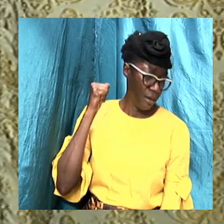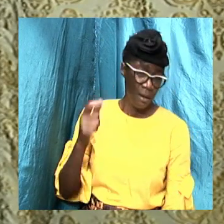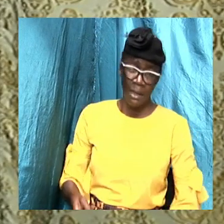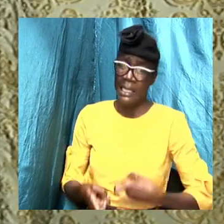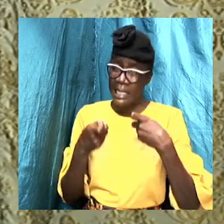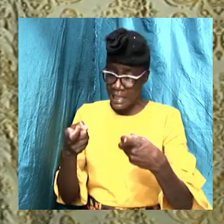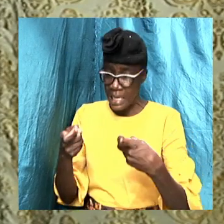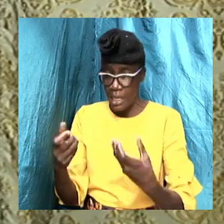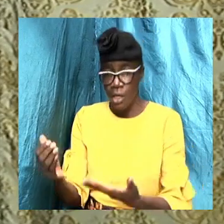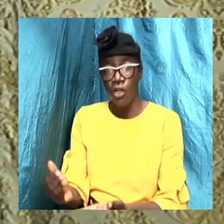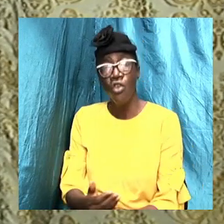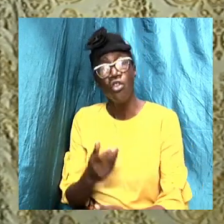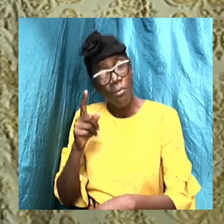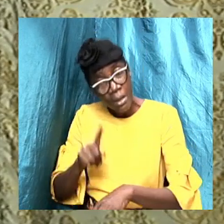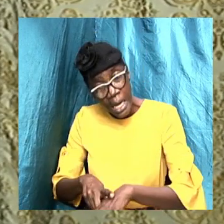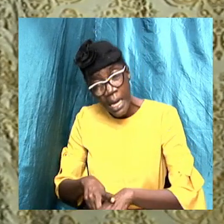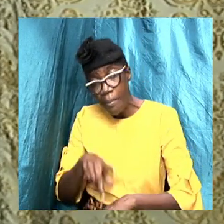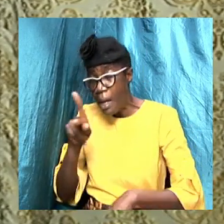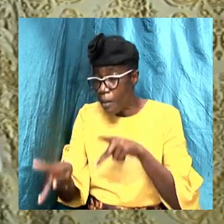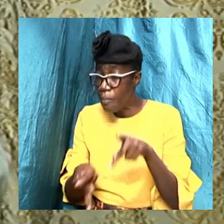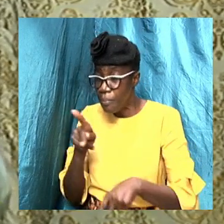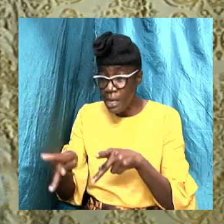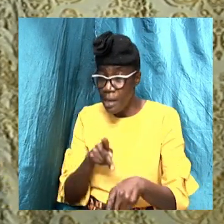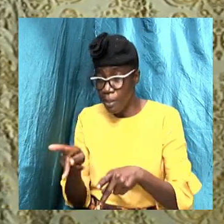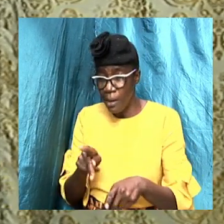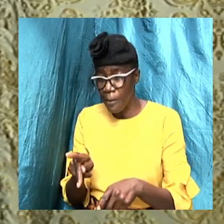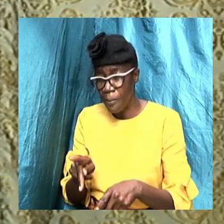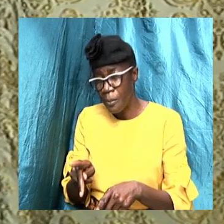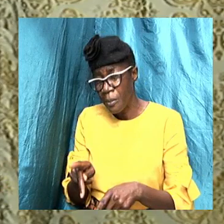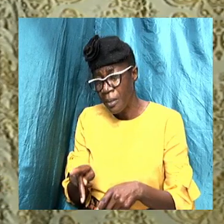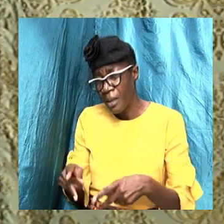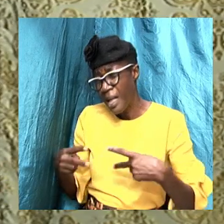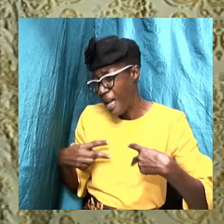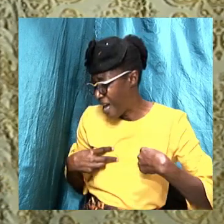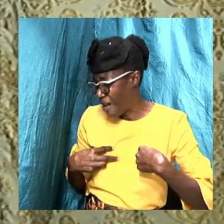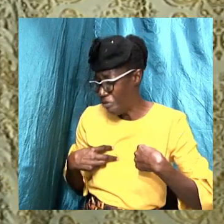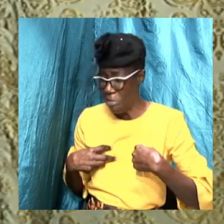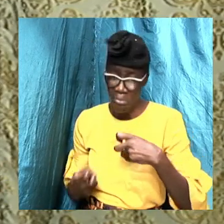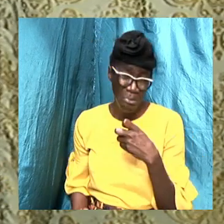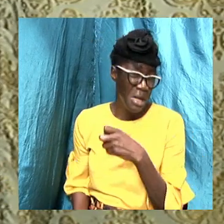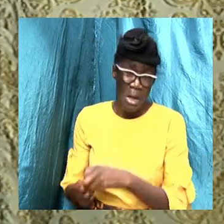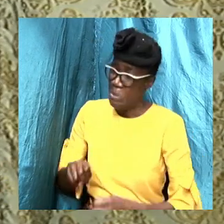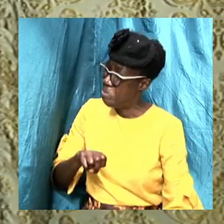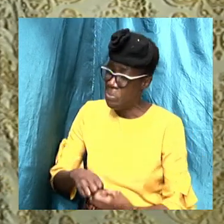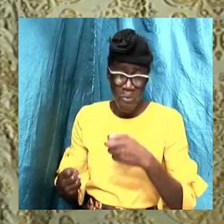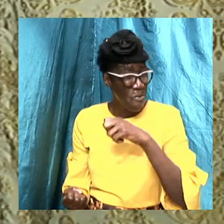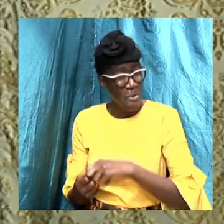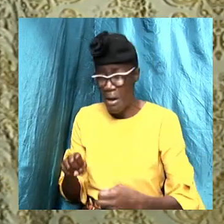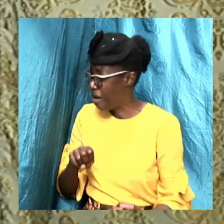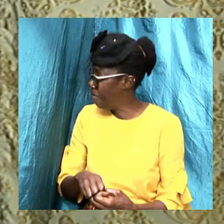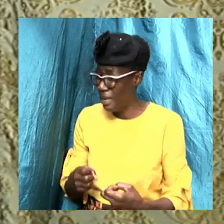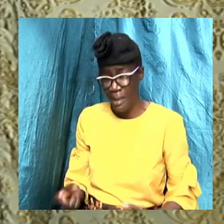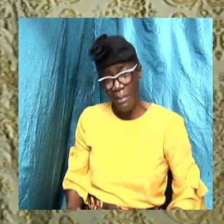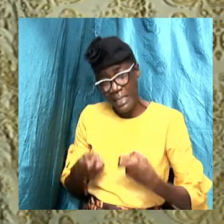Sometimes folks will be troubled by a besetting sin and even when you confess,